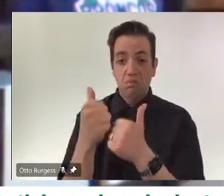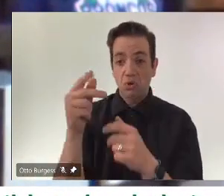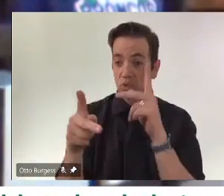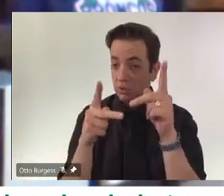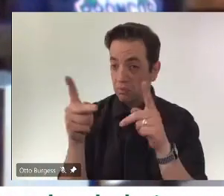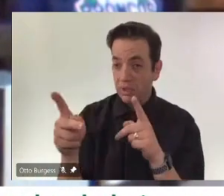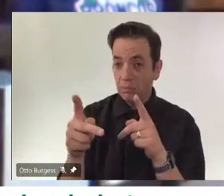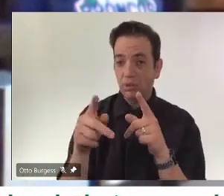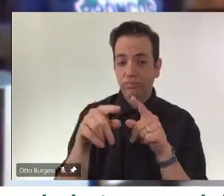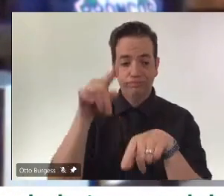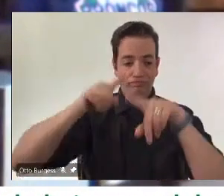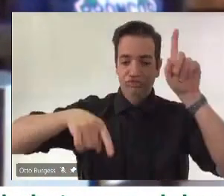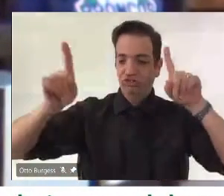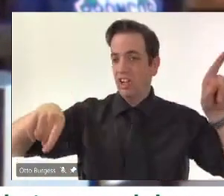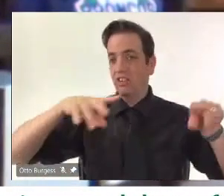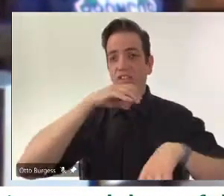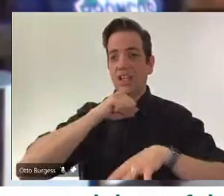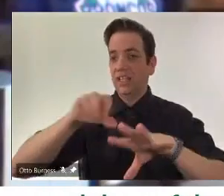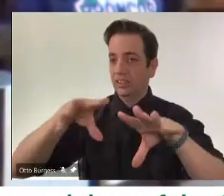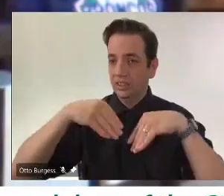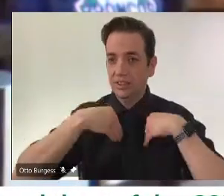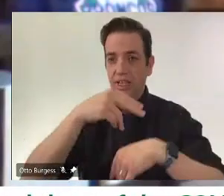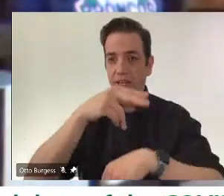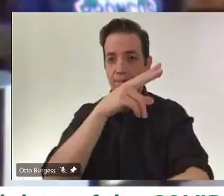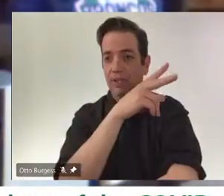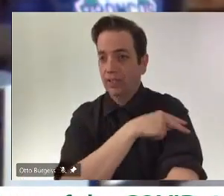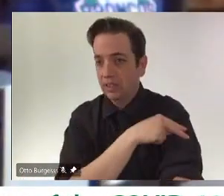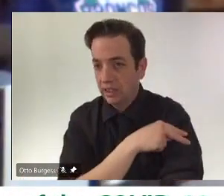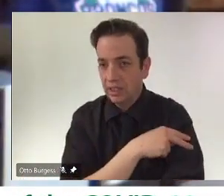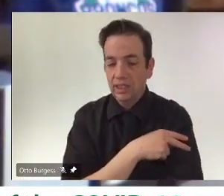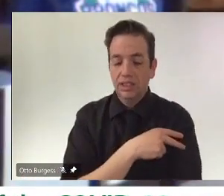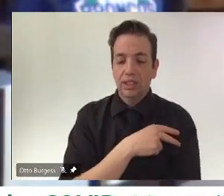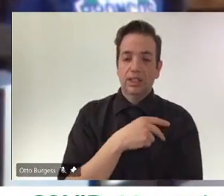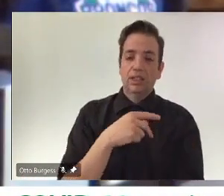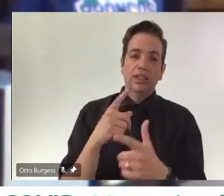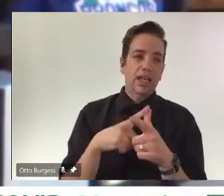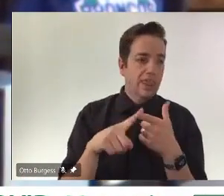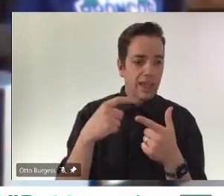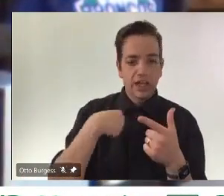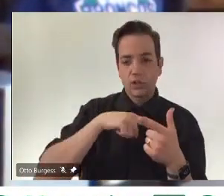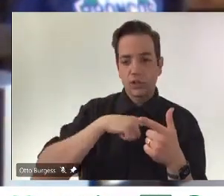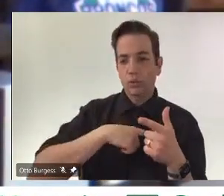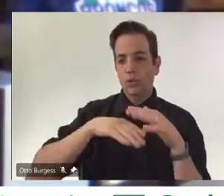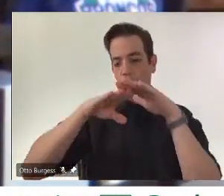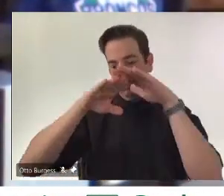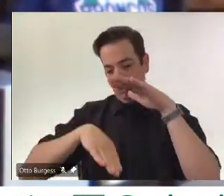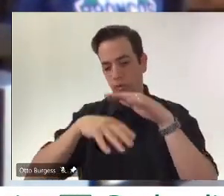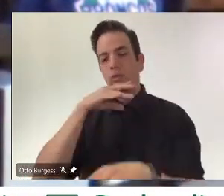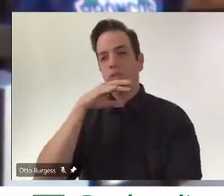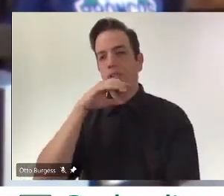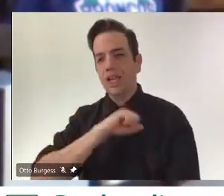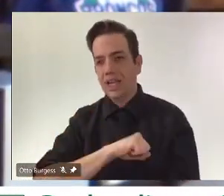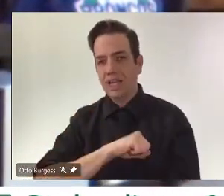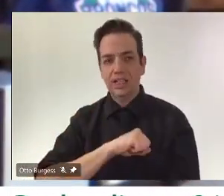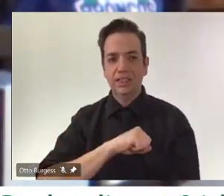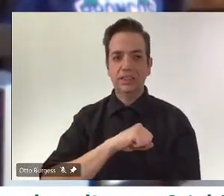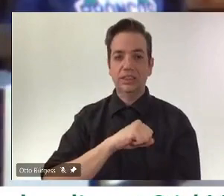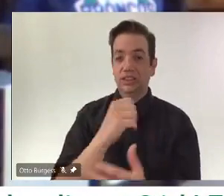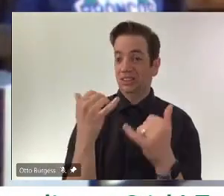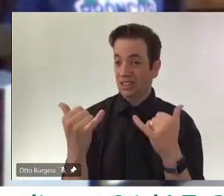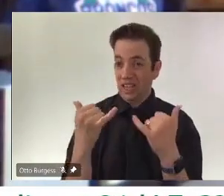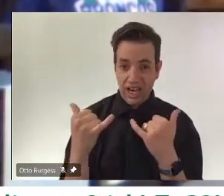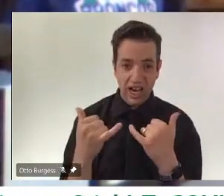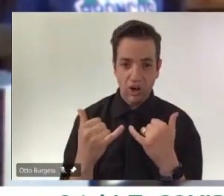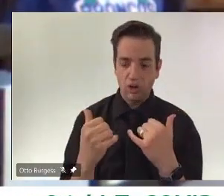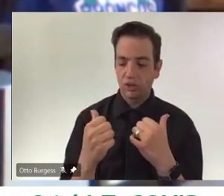and what I've heard anecdotally, you know, since we've since we've dropped the age to younger ages, you know, there's been a great uptake